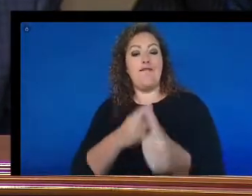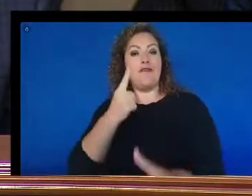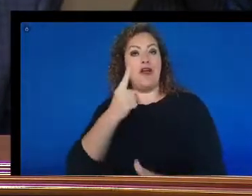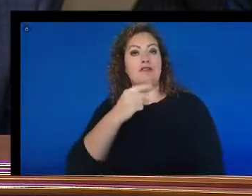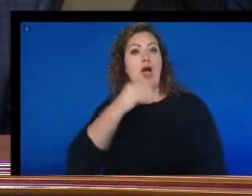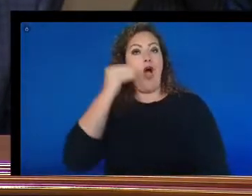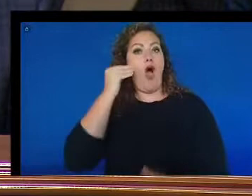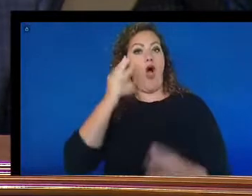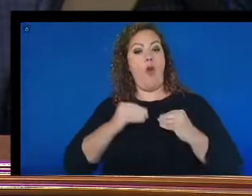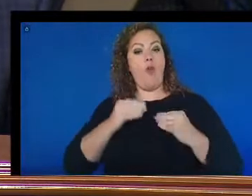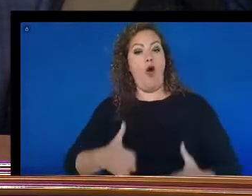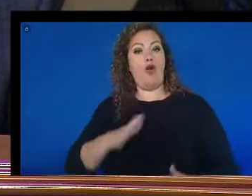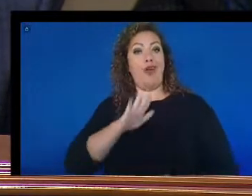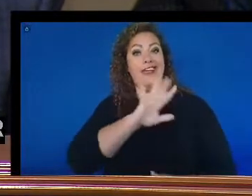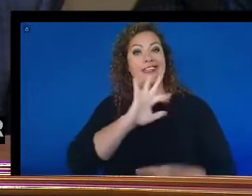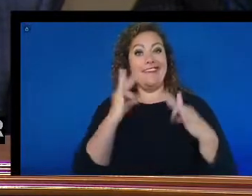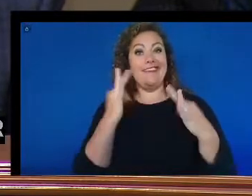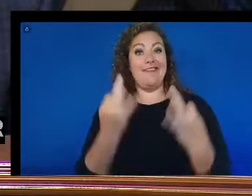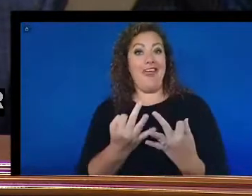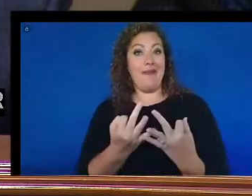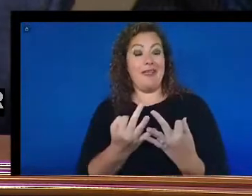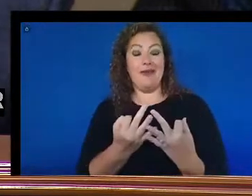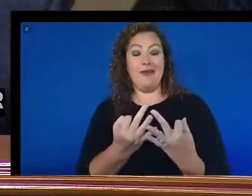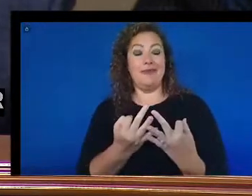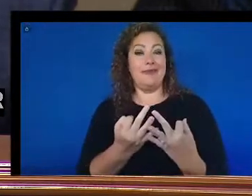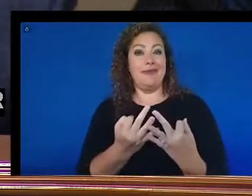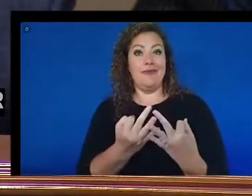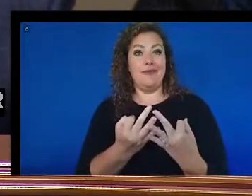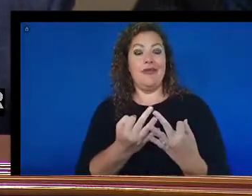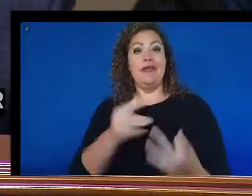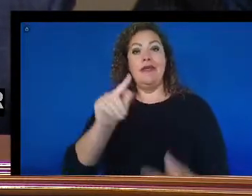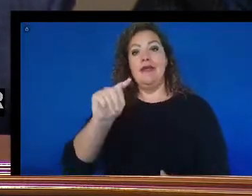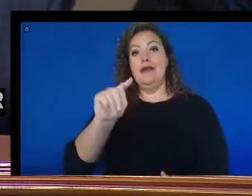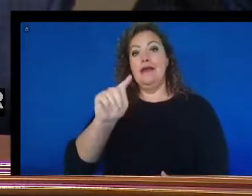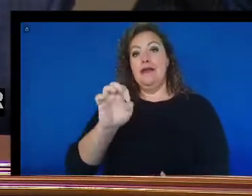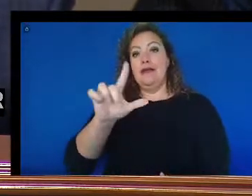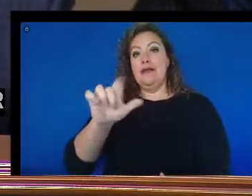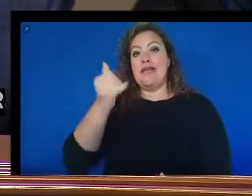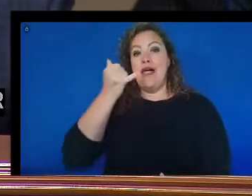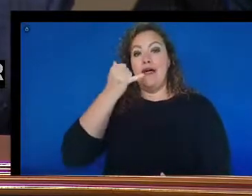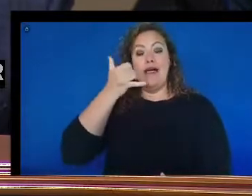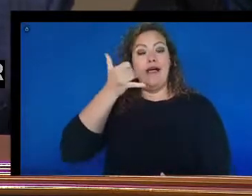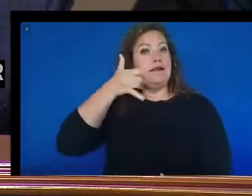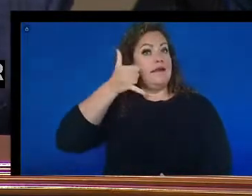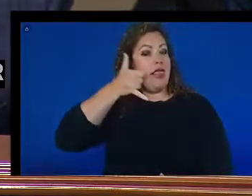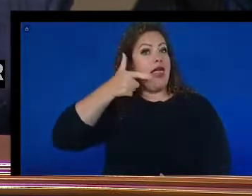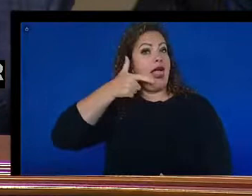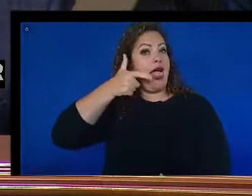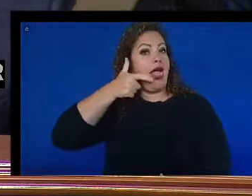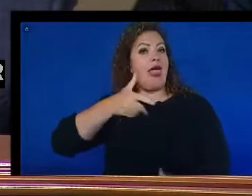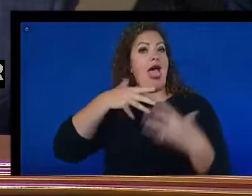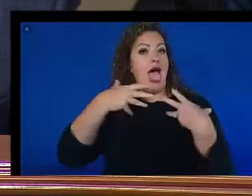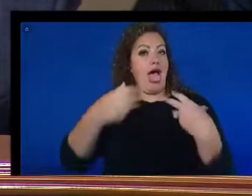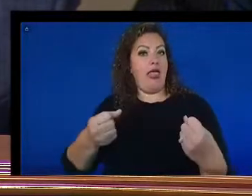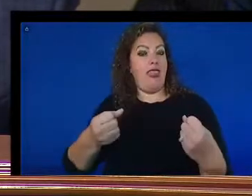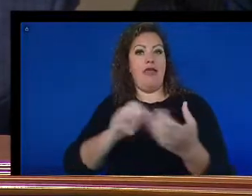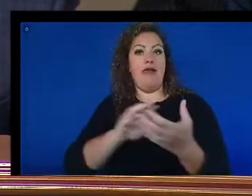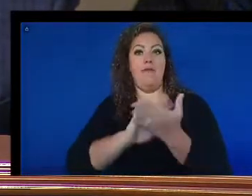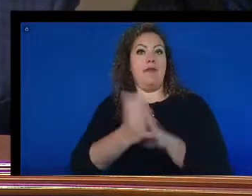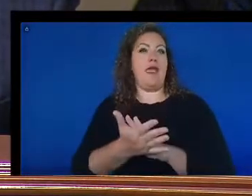in his family. Telehealth became a godsend for millions of Americans like Tony,